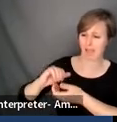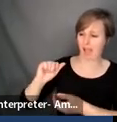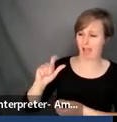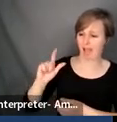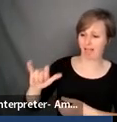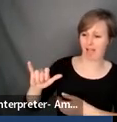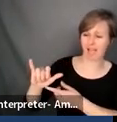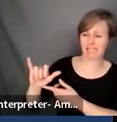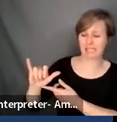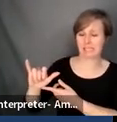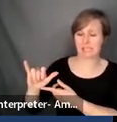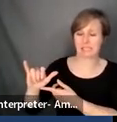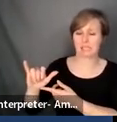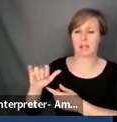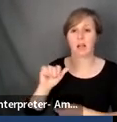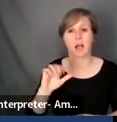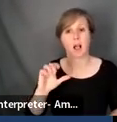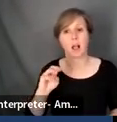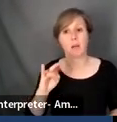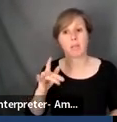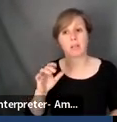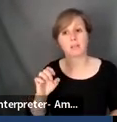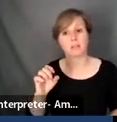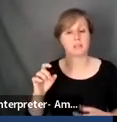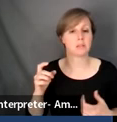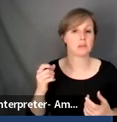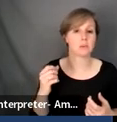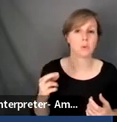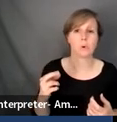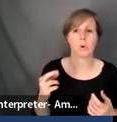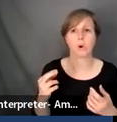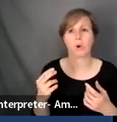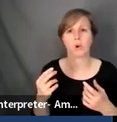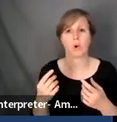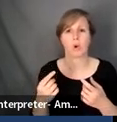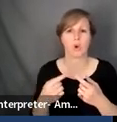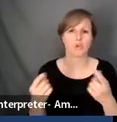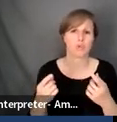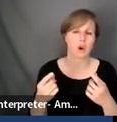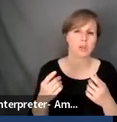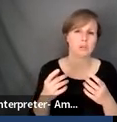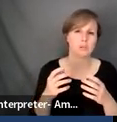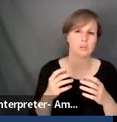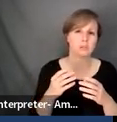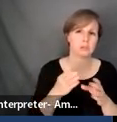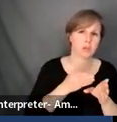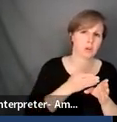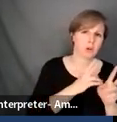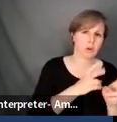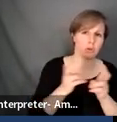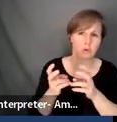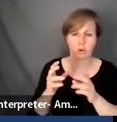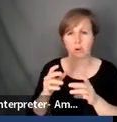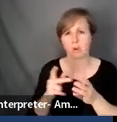accomplices and I usually do like cross-curricular projects. I find, uh, I find